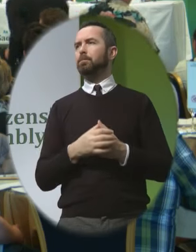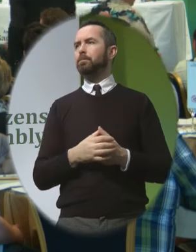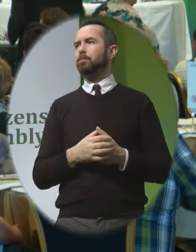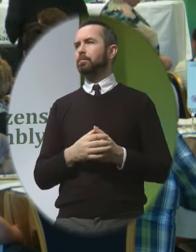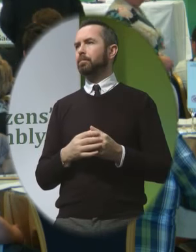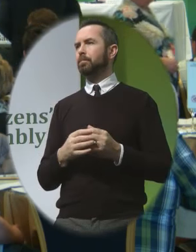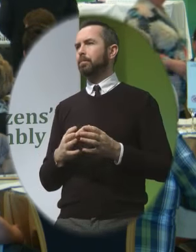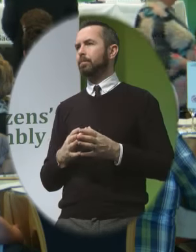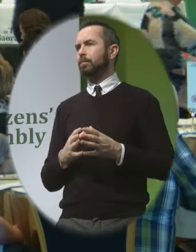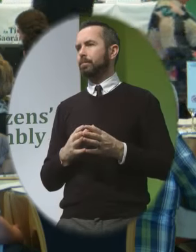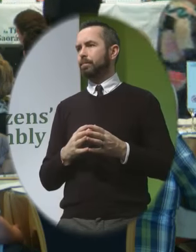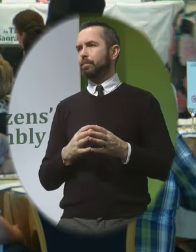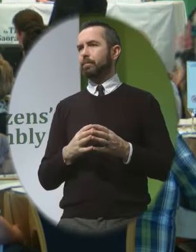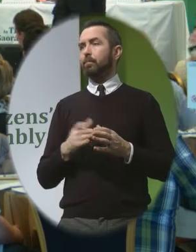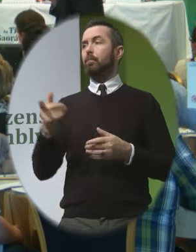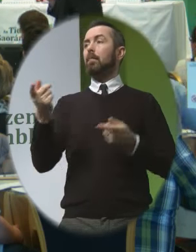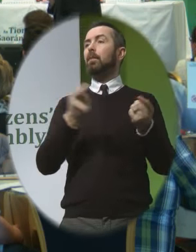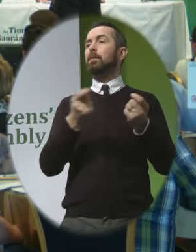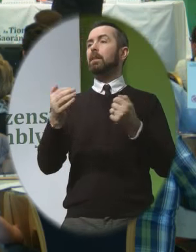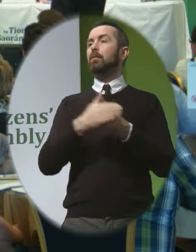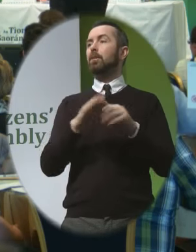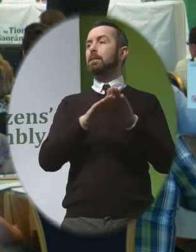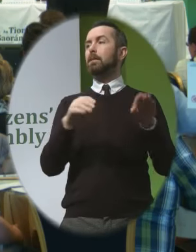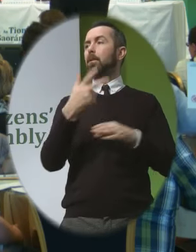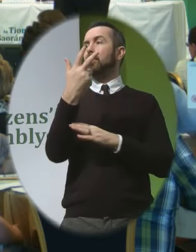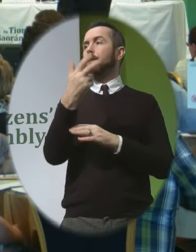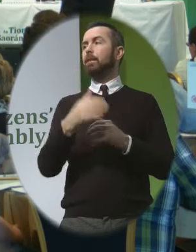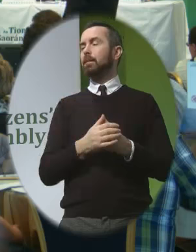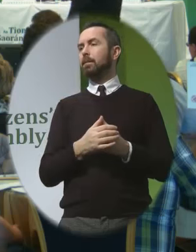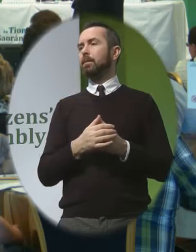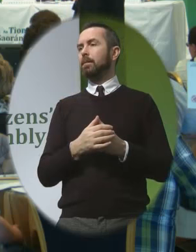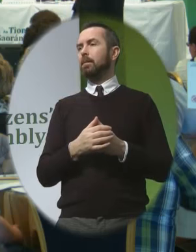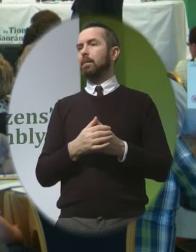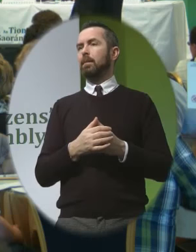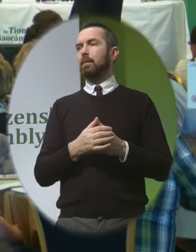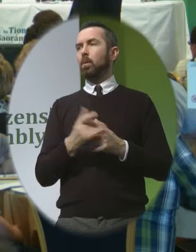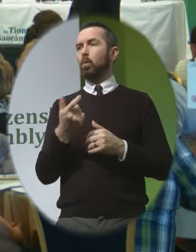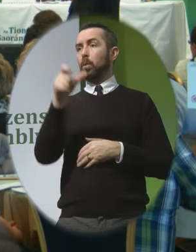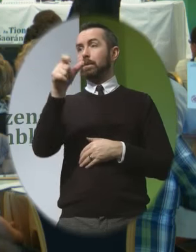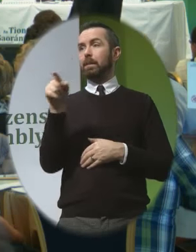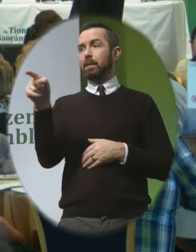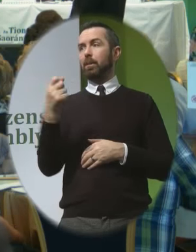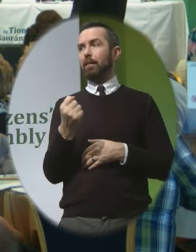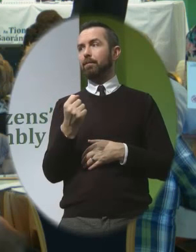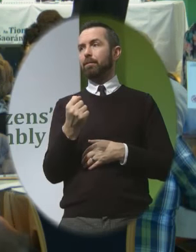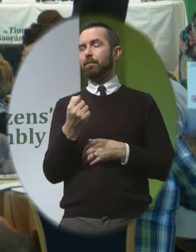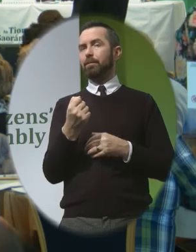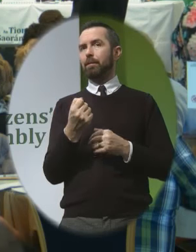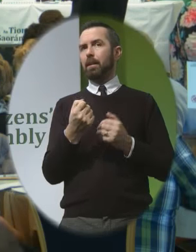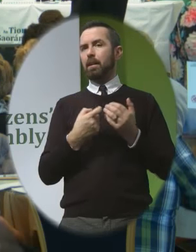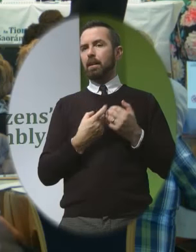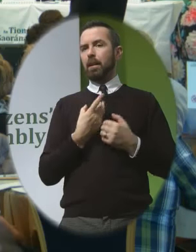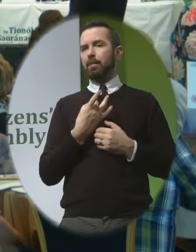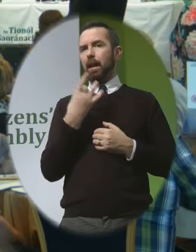Thank you, Judge I'm the facilitator for Table 3 And a citizen at this table has requested a